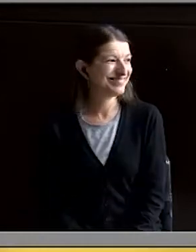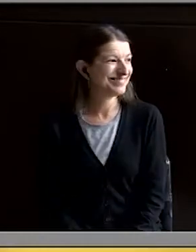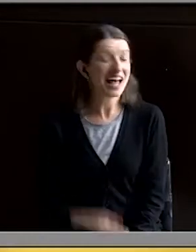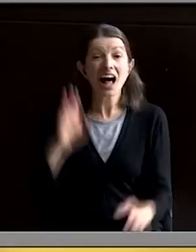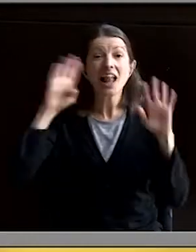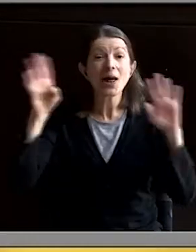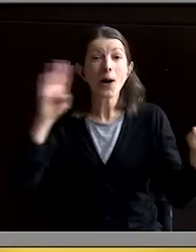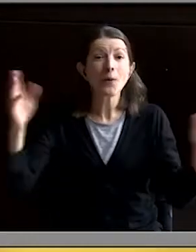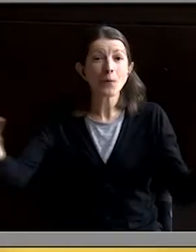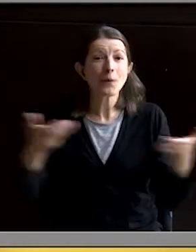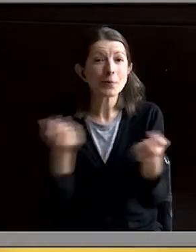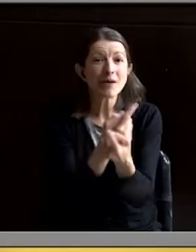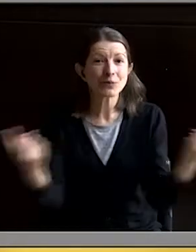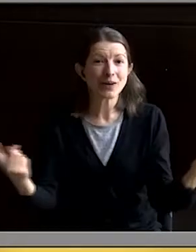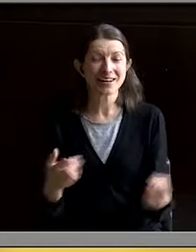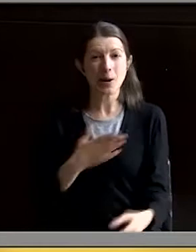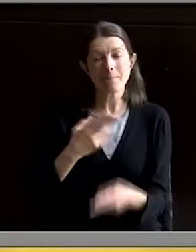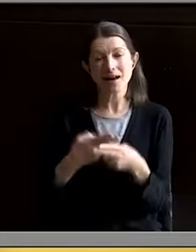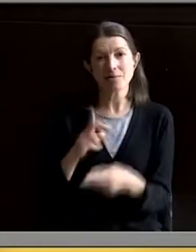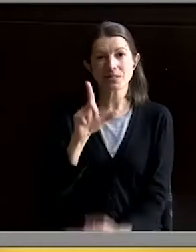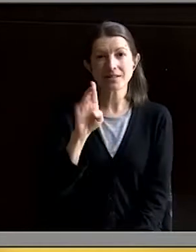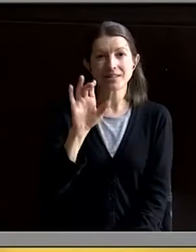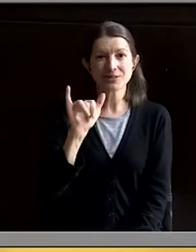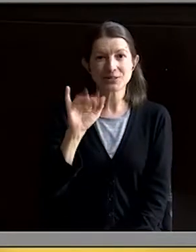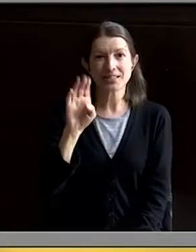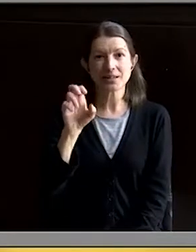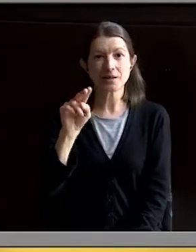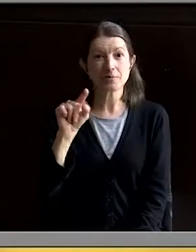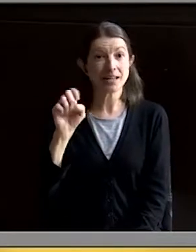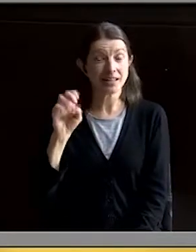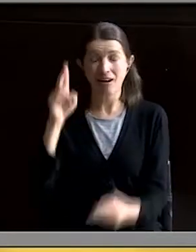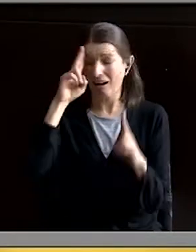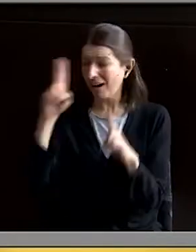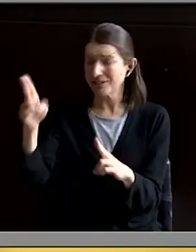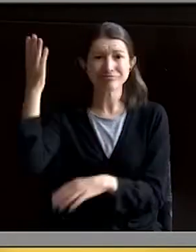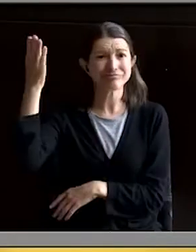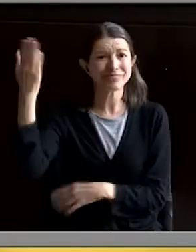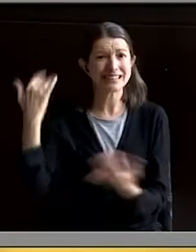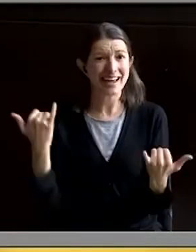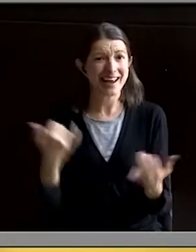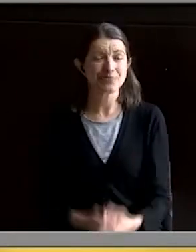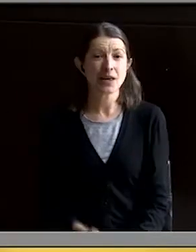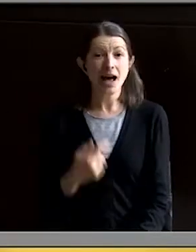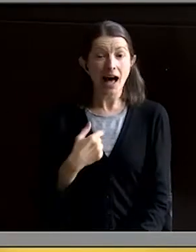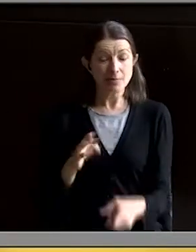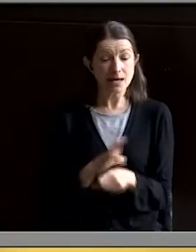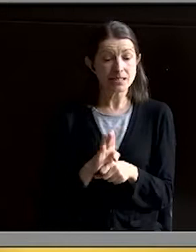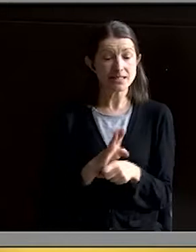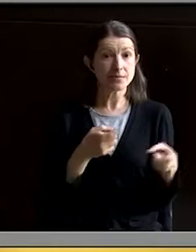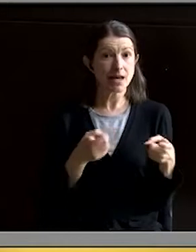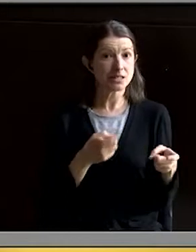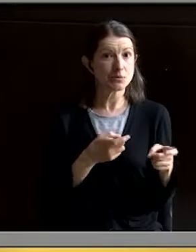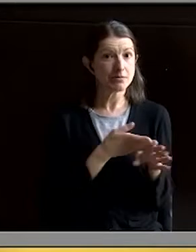Hello, and welcome, everyone. My name is Lucy Bennett, and I am honored to speak with you all today. So I'm a business management major,